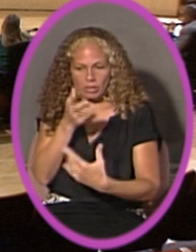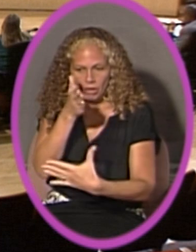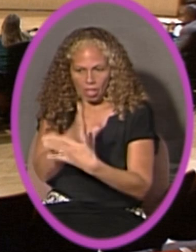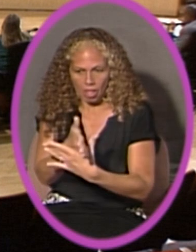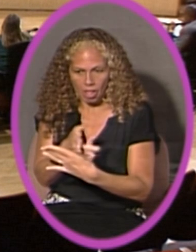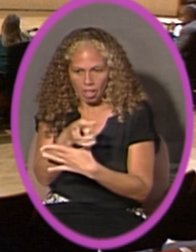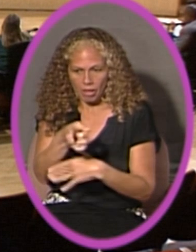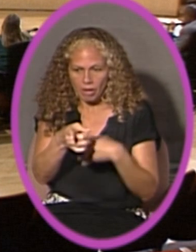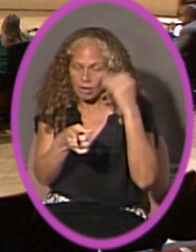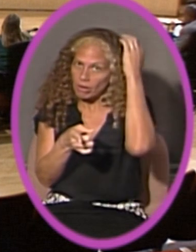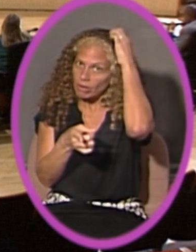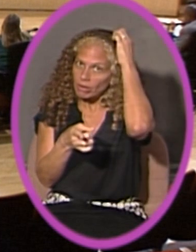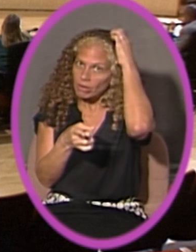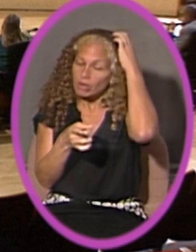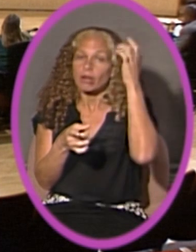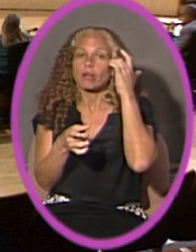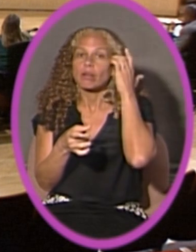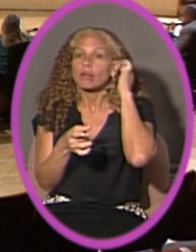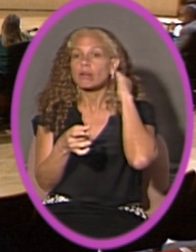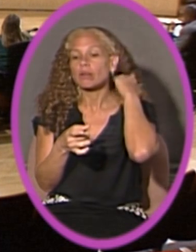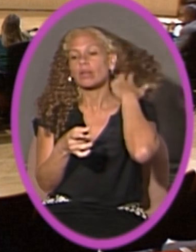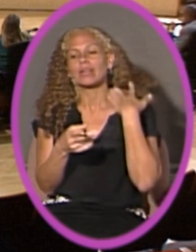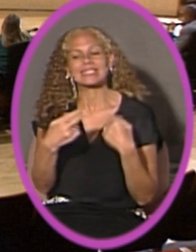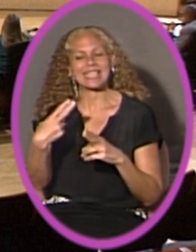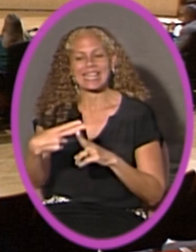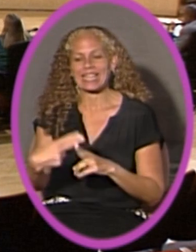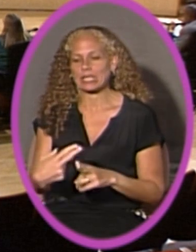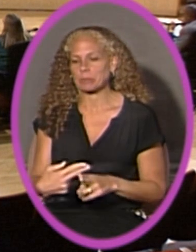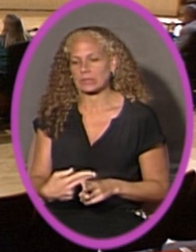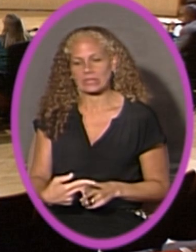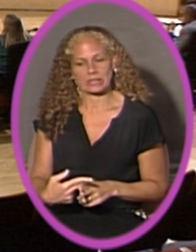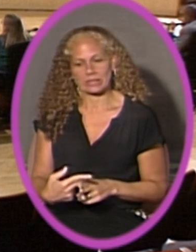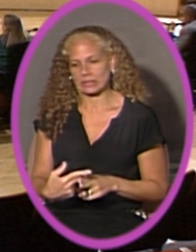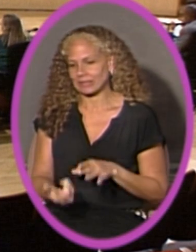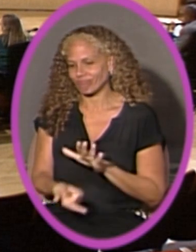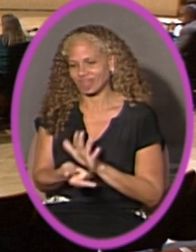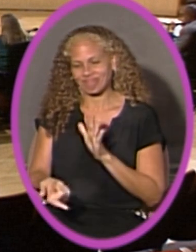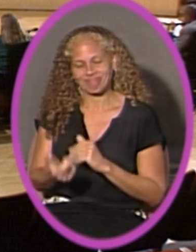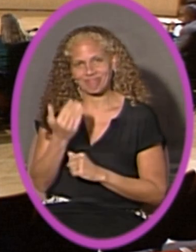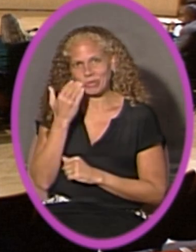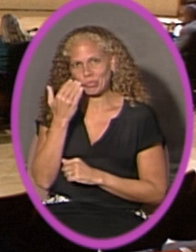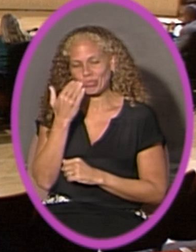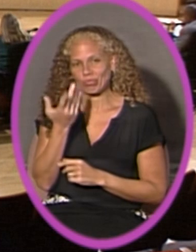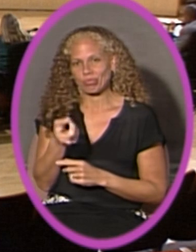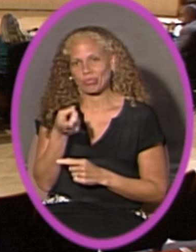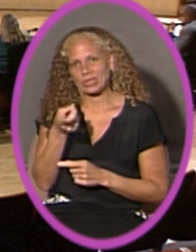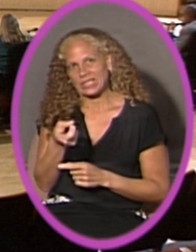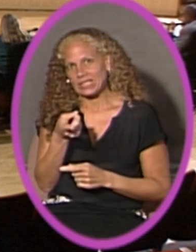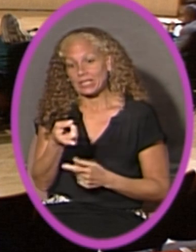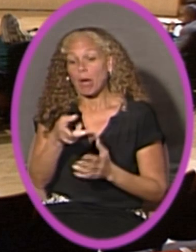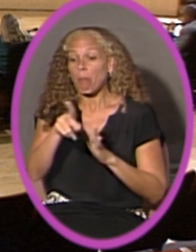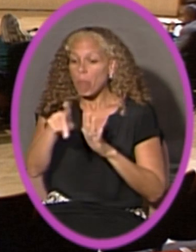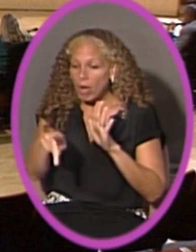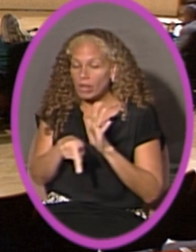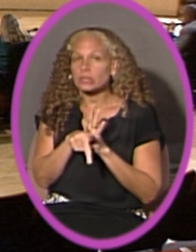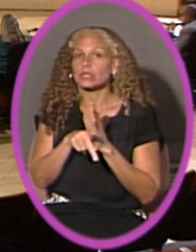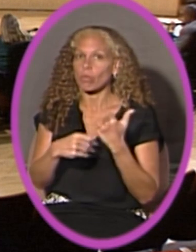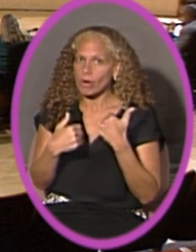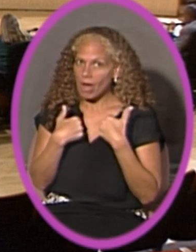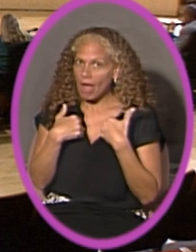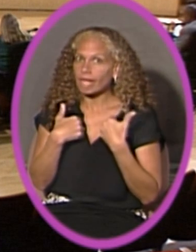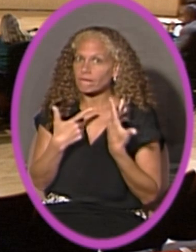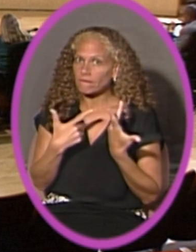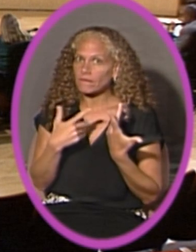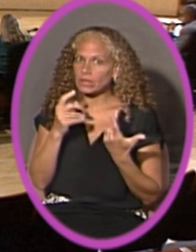say something. Yes, through the chair. Just the use of names. I know there's a policy that we have under